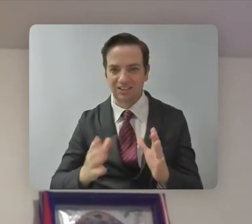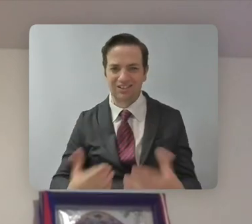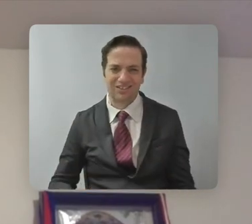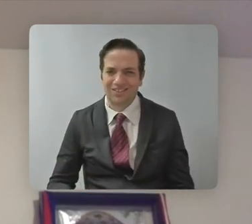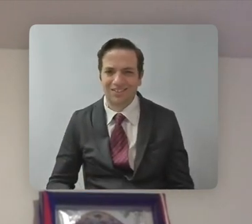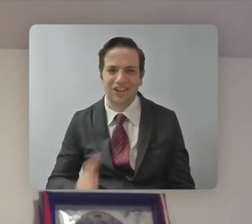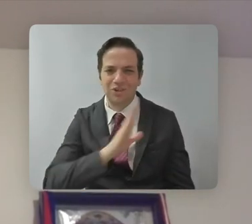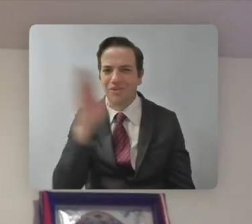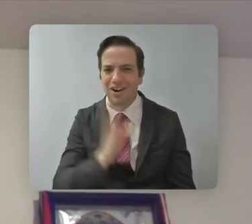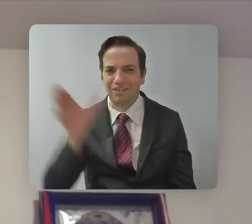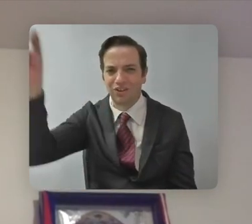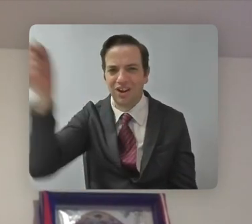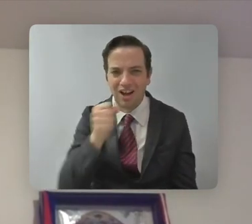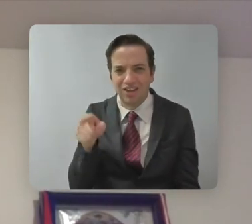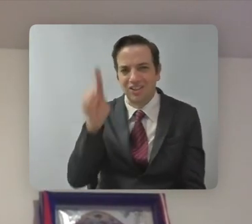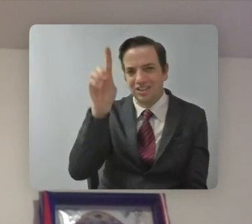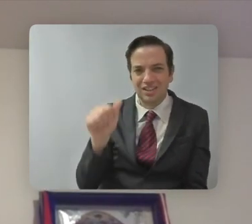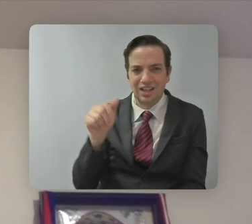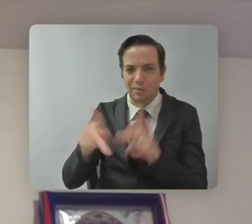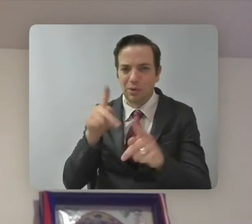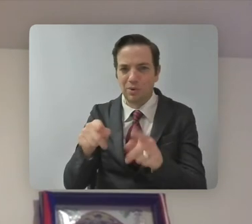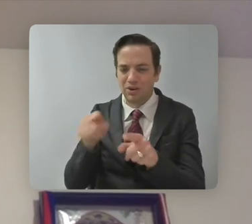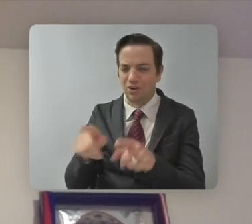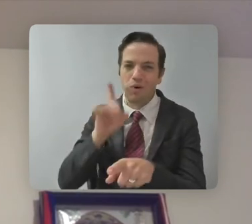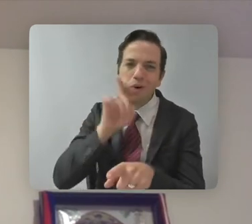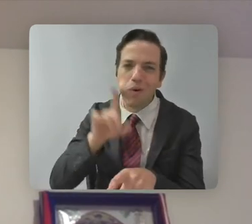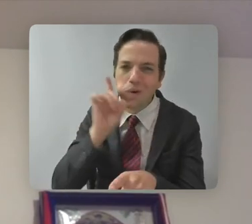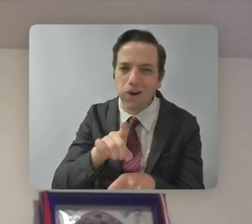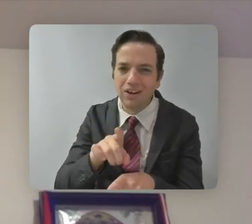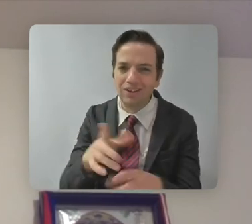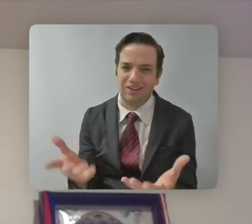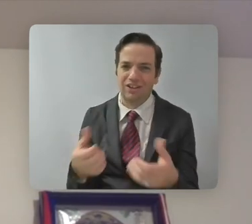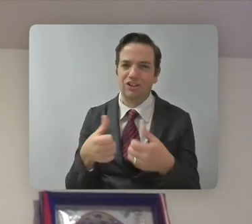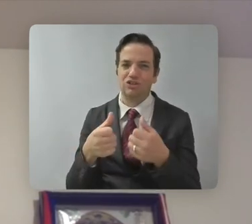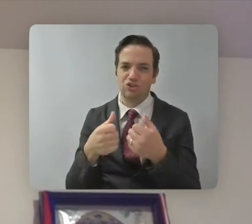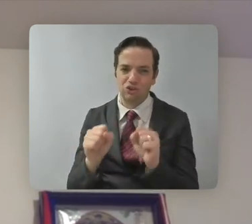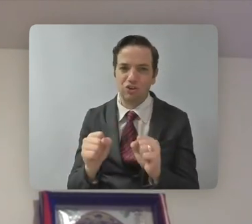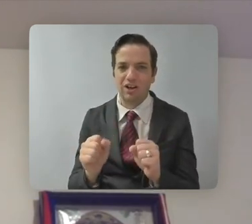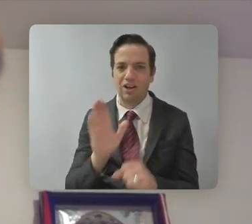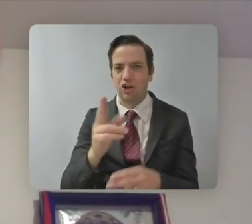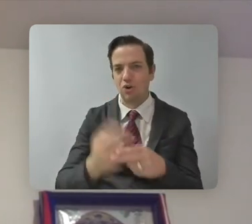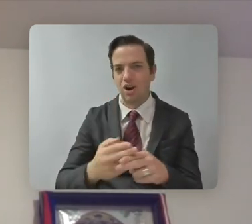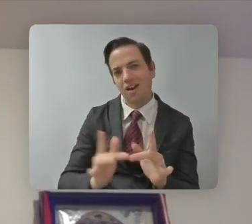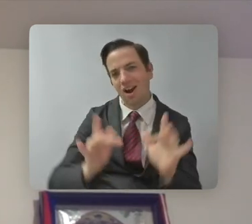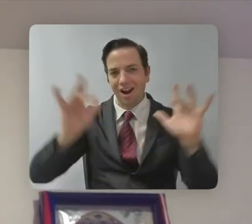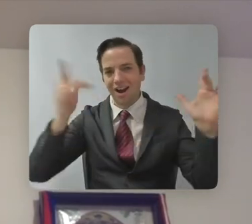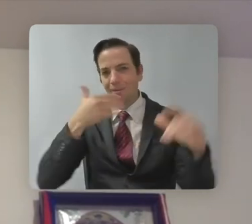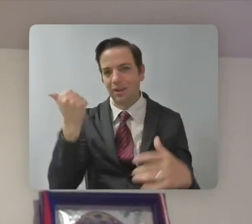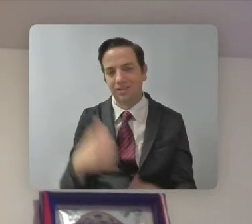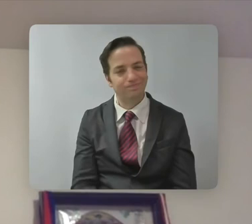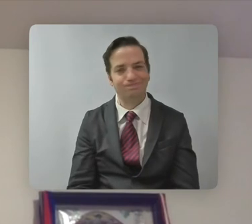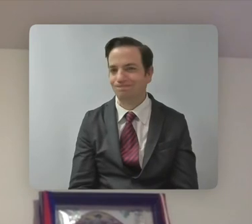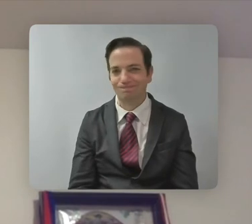actually look at the Canadian talent pool here in Toronto or abroad in